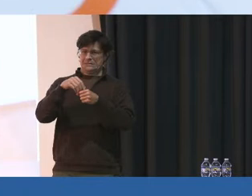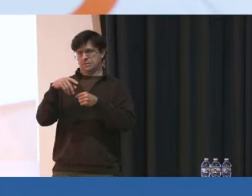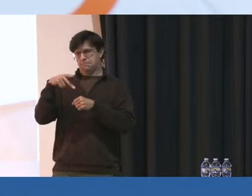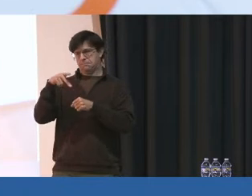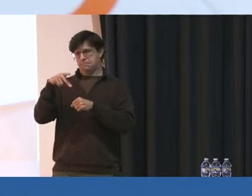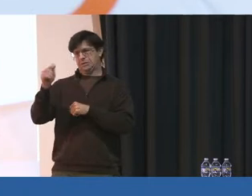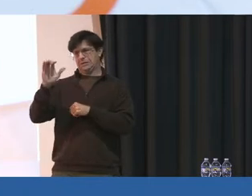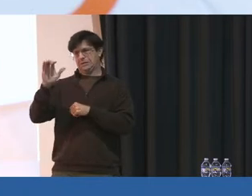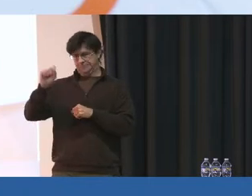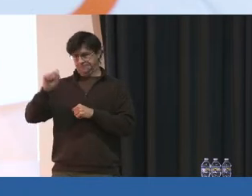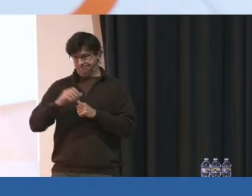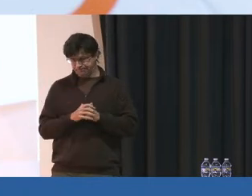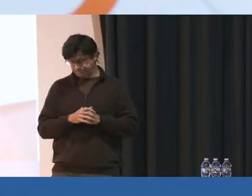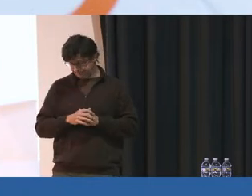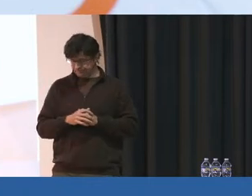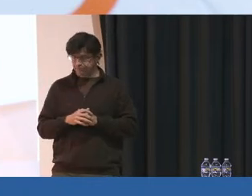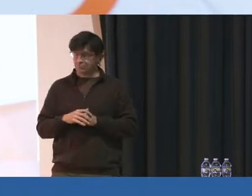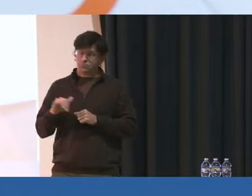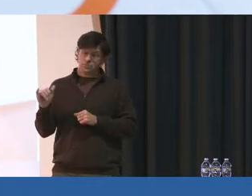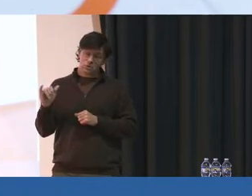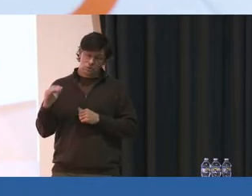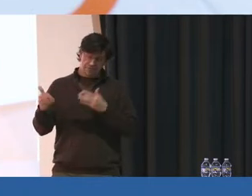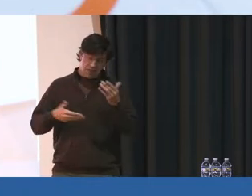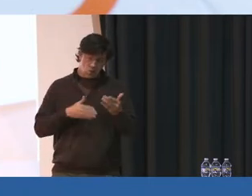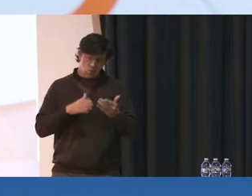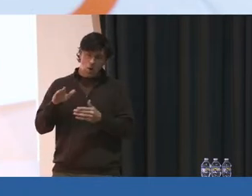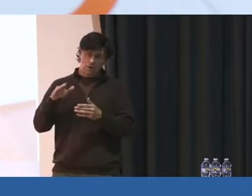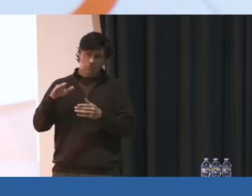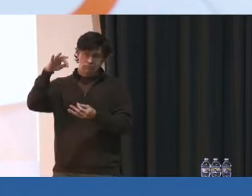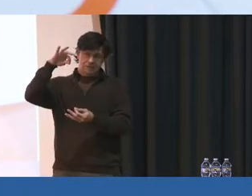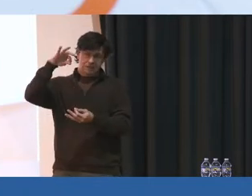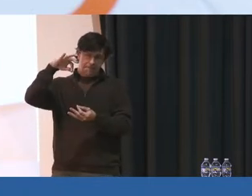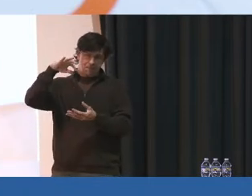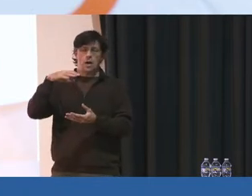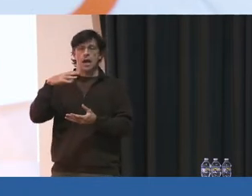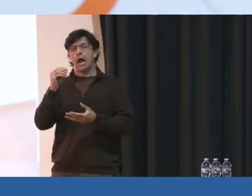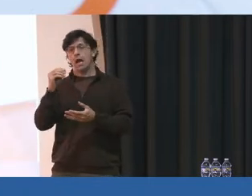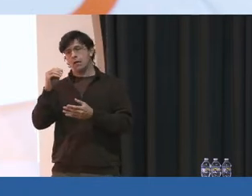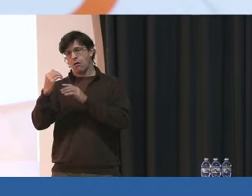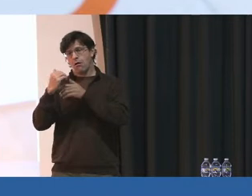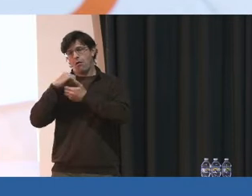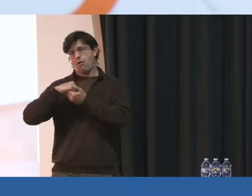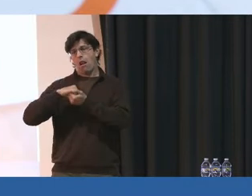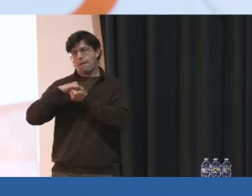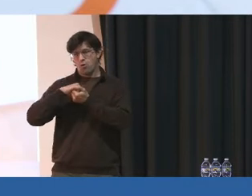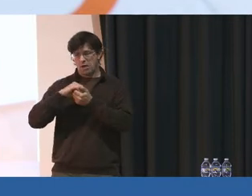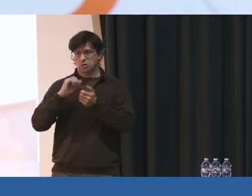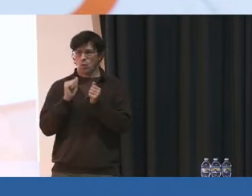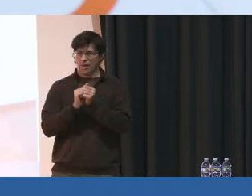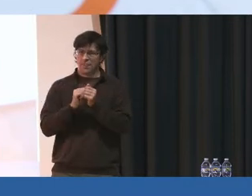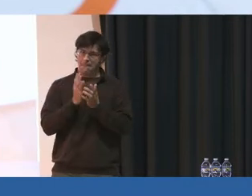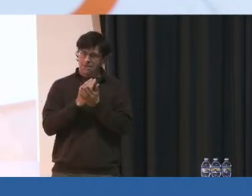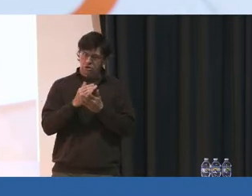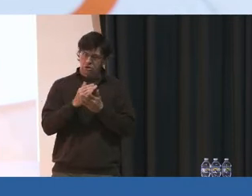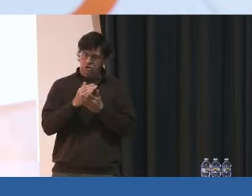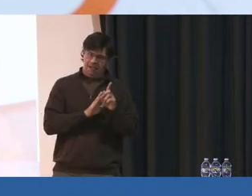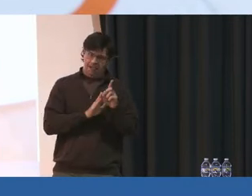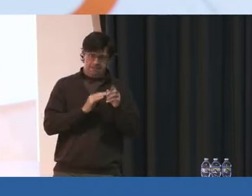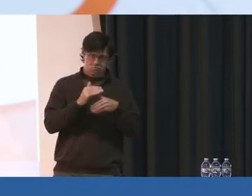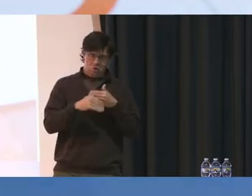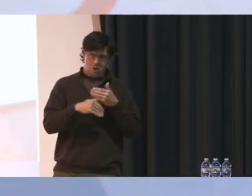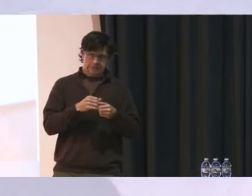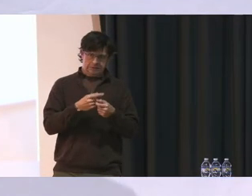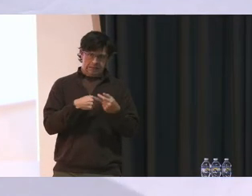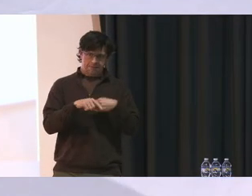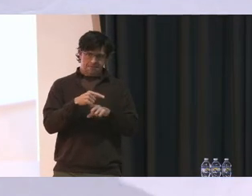Now, I will also invite your input and collaboration specifically for the budget development process in the coming months as well.